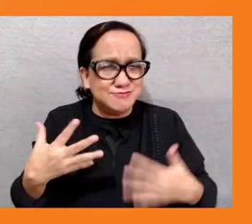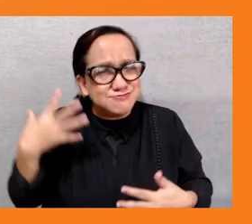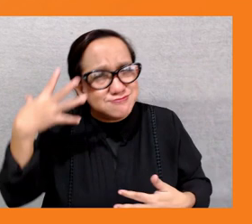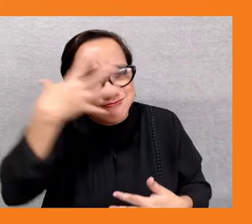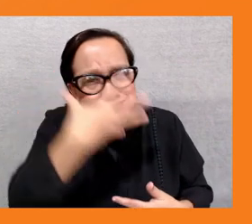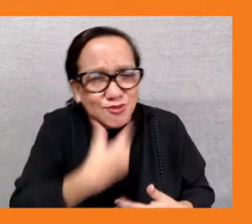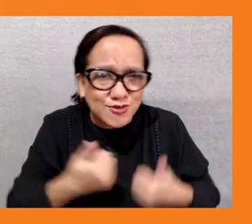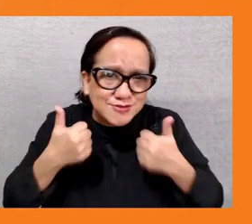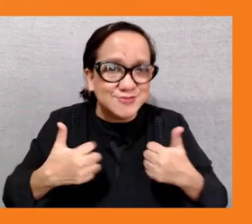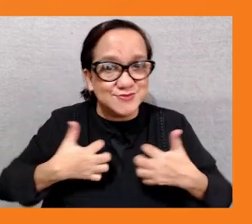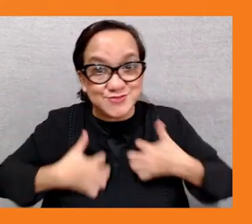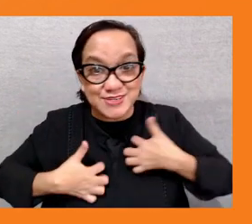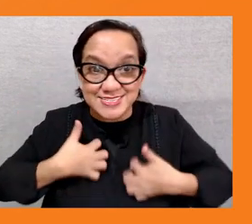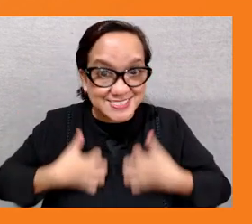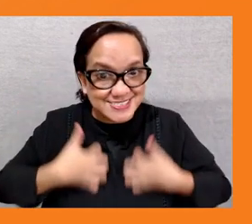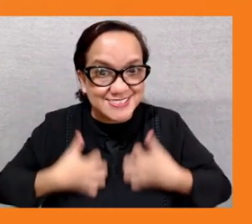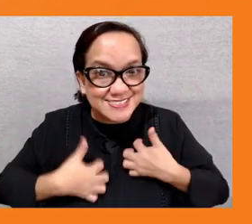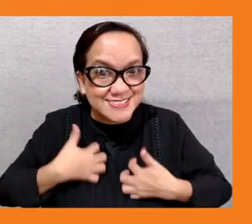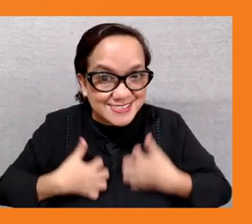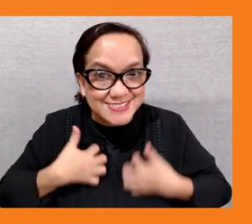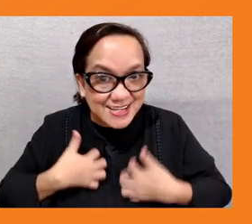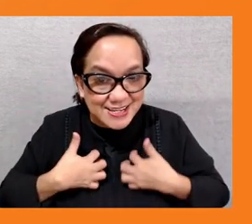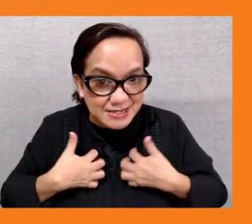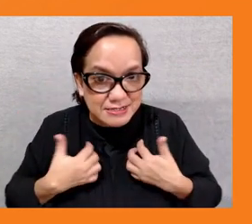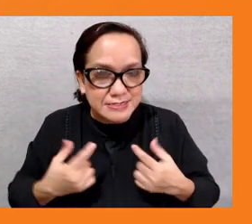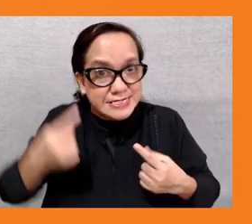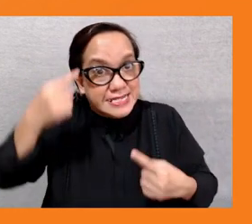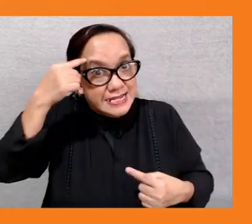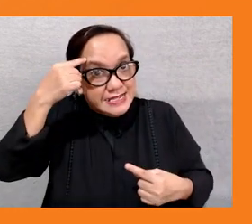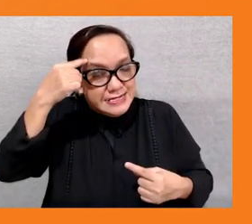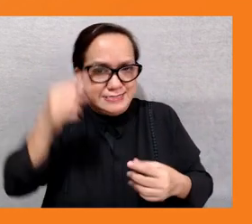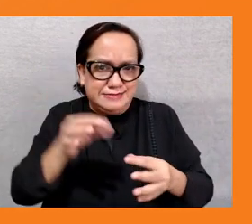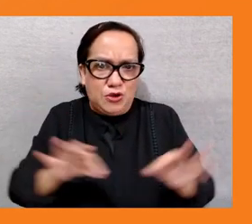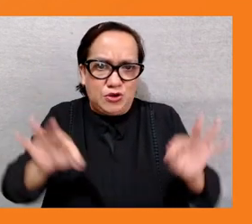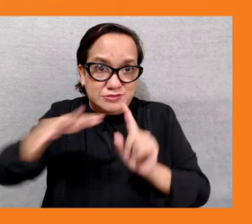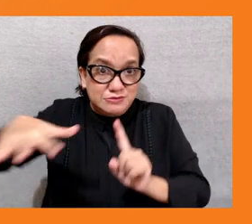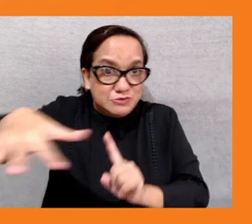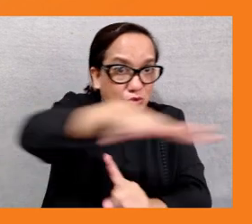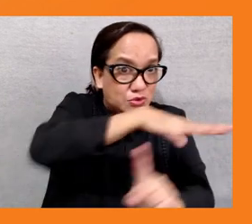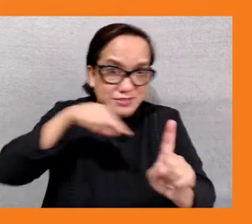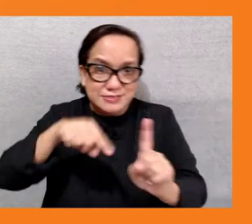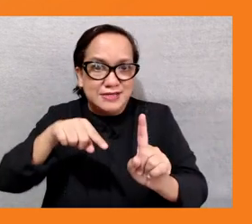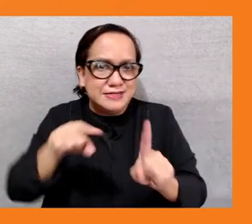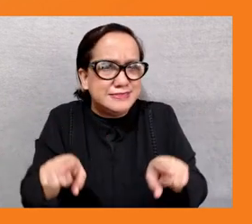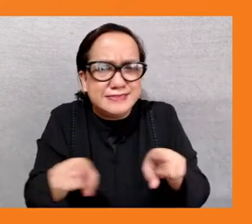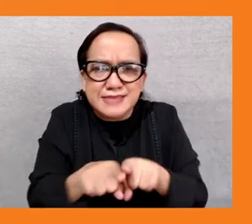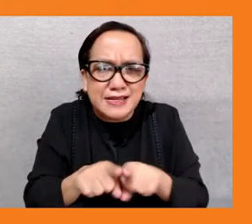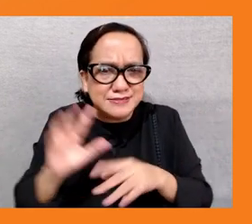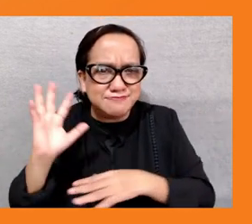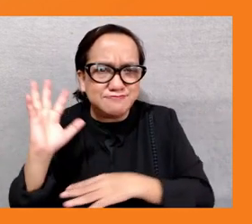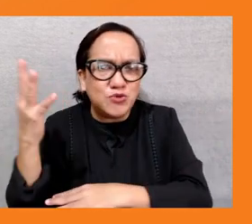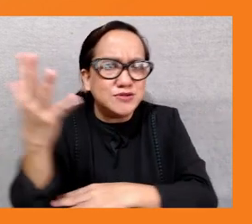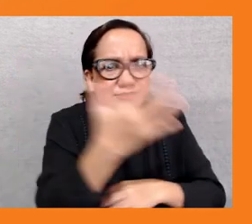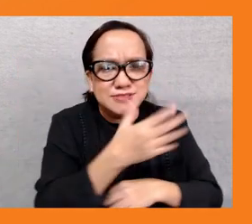programs equipping youth with the capacity to be involved in decision making and keeping processes youth